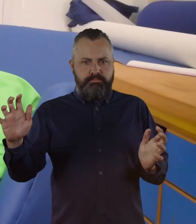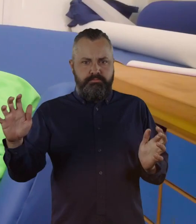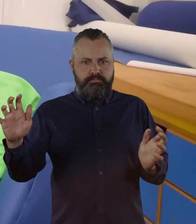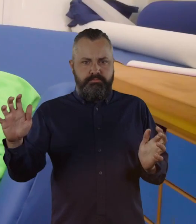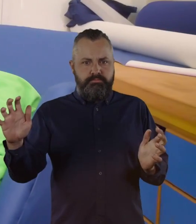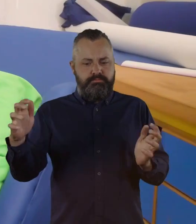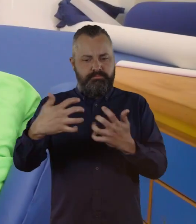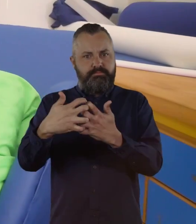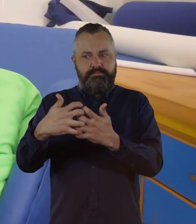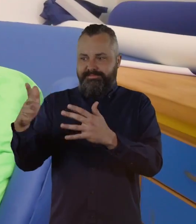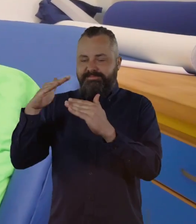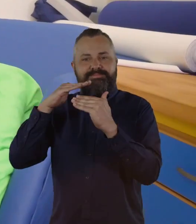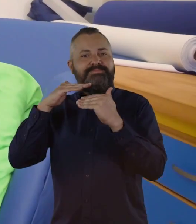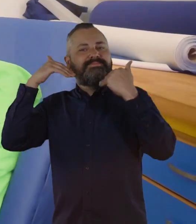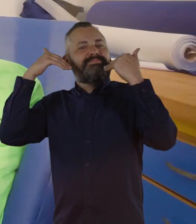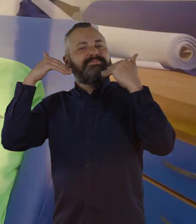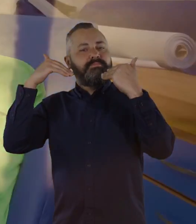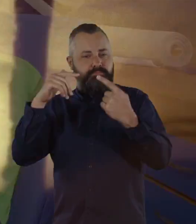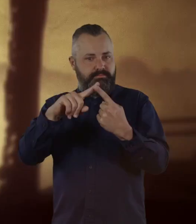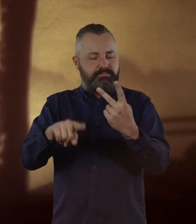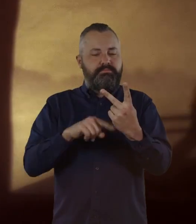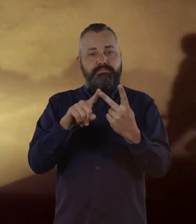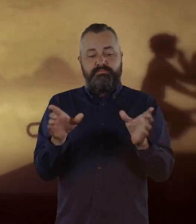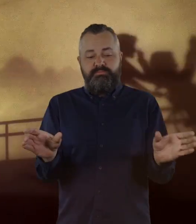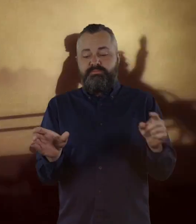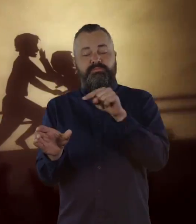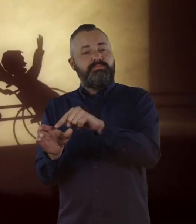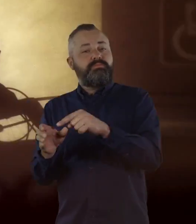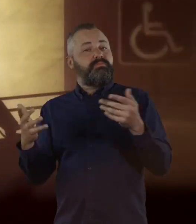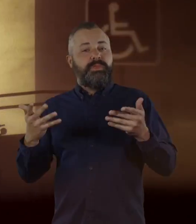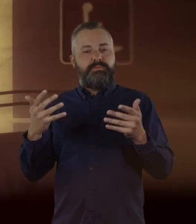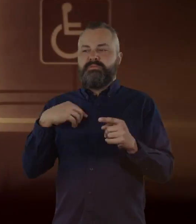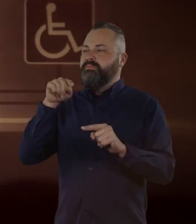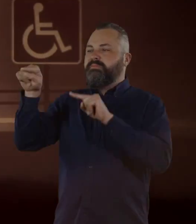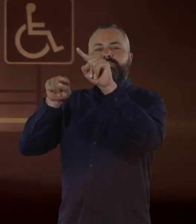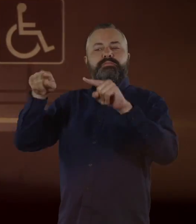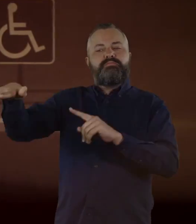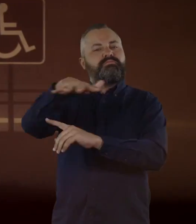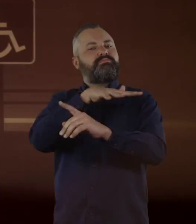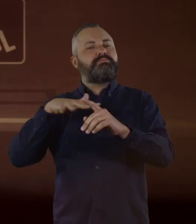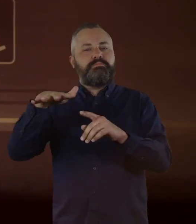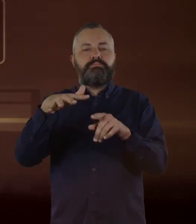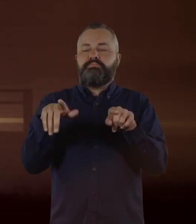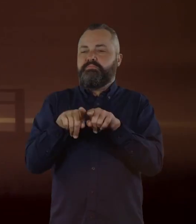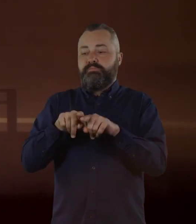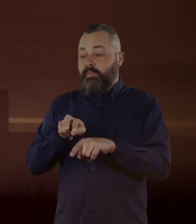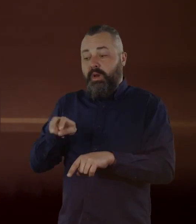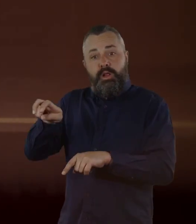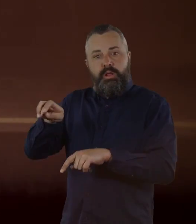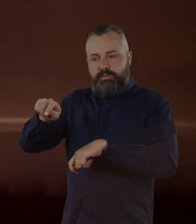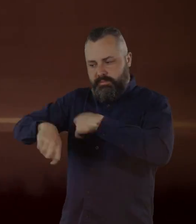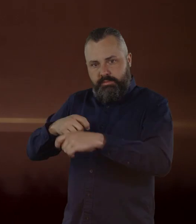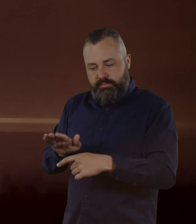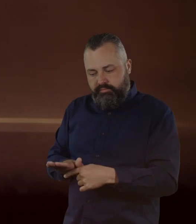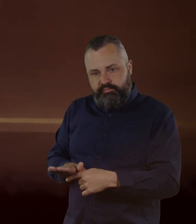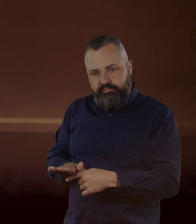another man make a padded seat for a boy. We also do environmental alterations for people with disabilities. animation